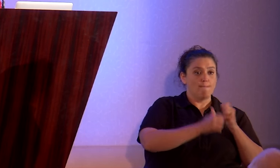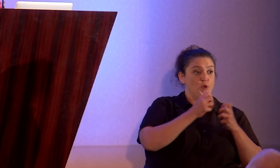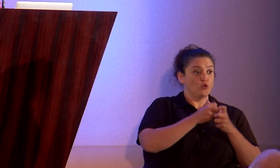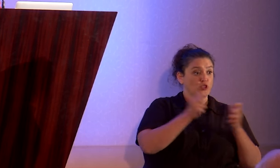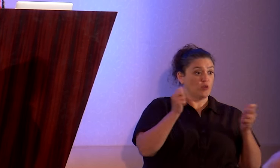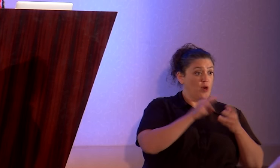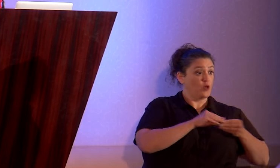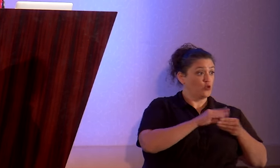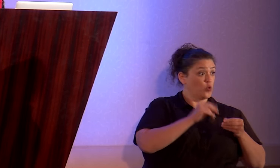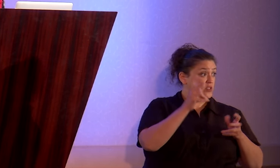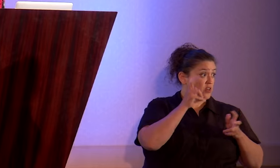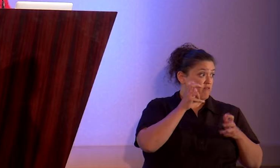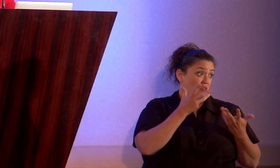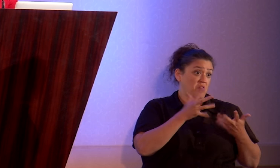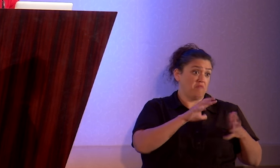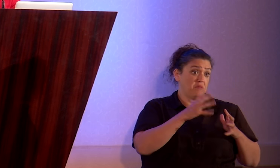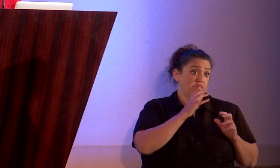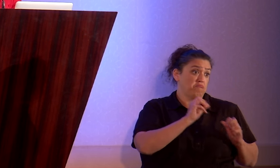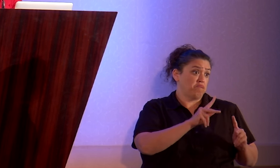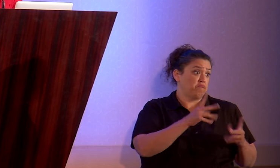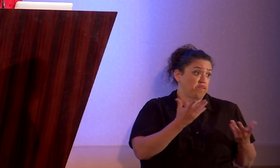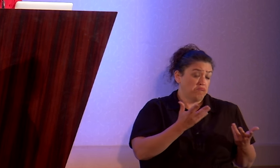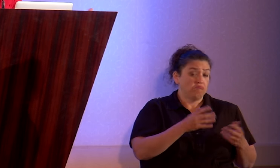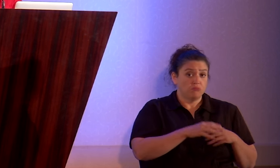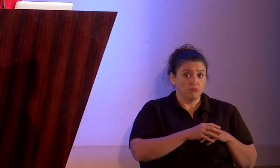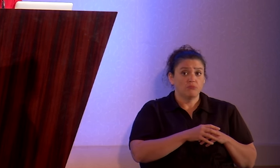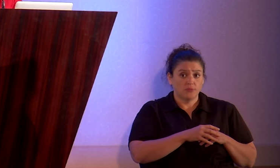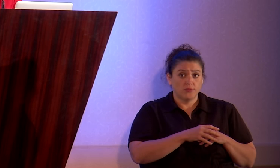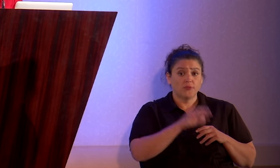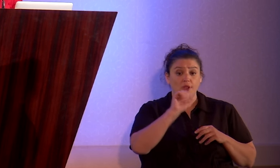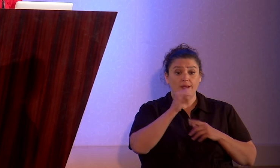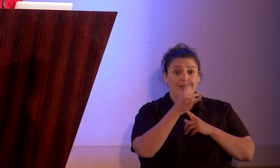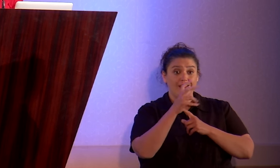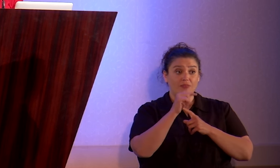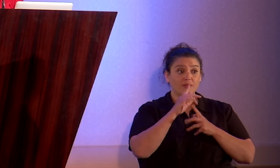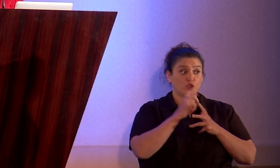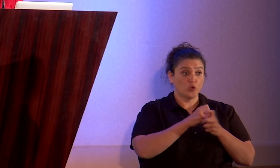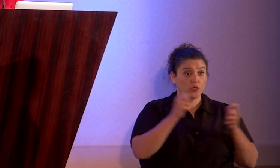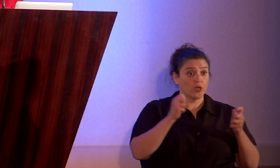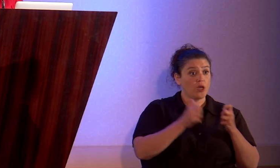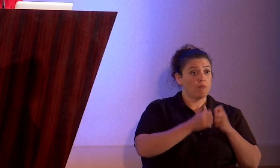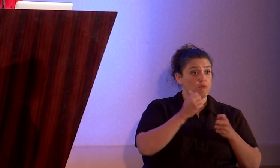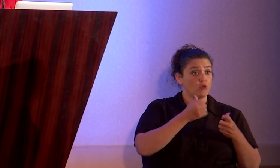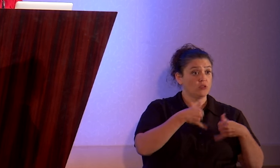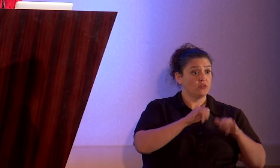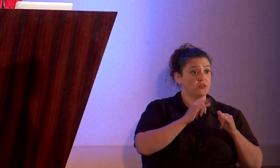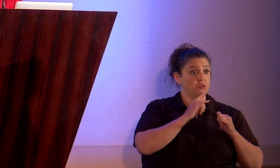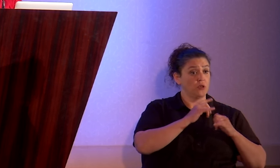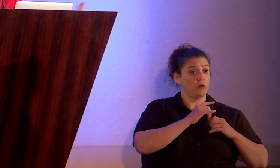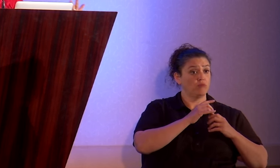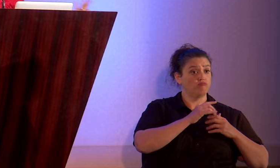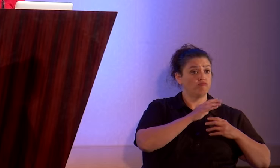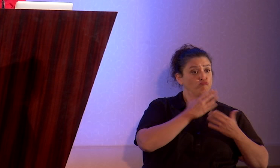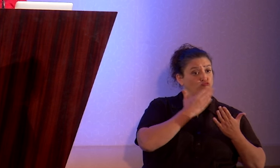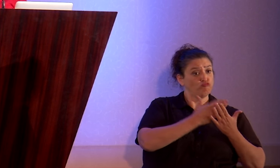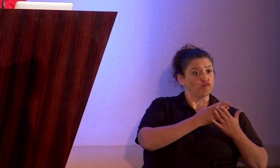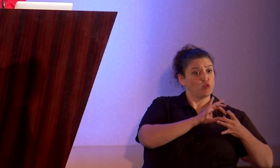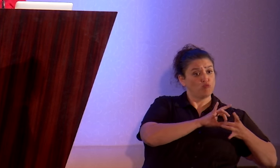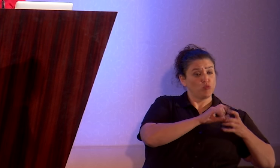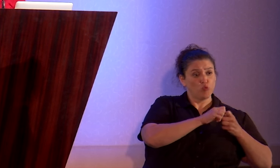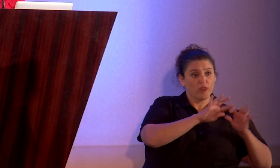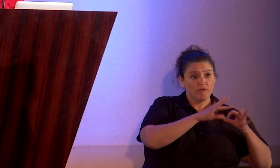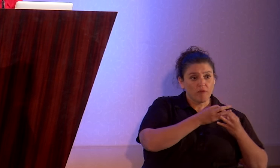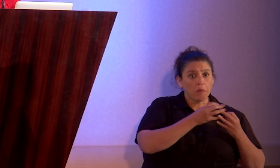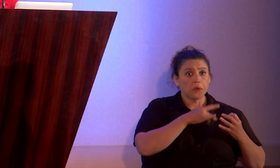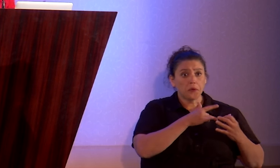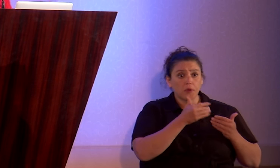I've read and heard have turned out okay. You the atheists who have come out are mostly on good terms with their families. They mostly get along with their